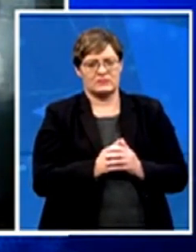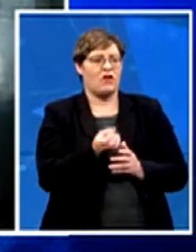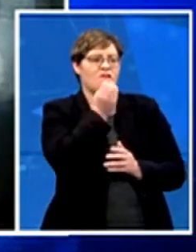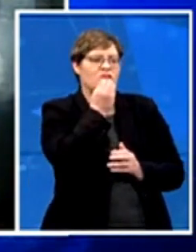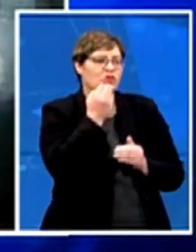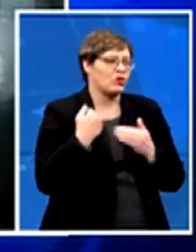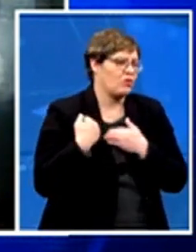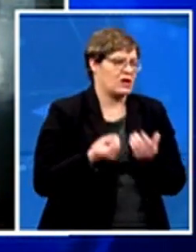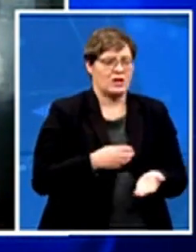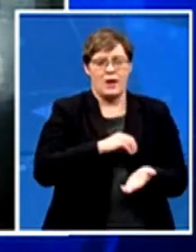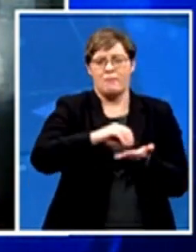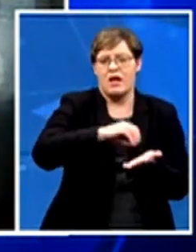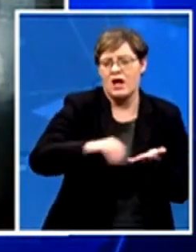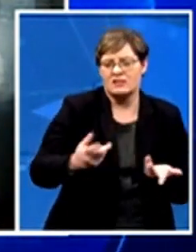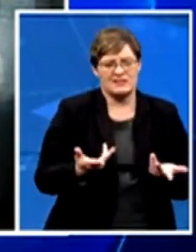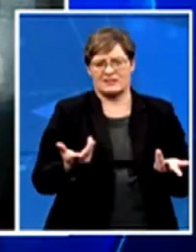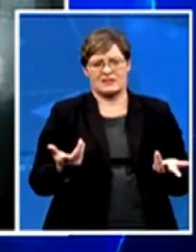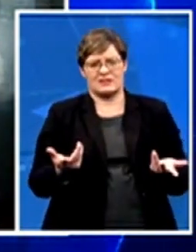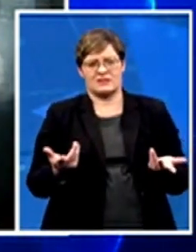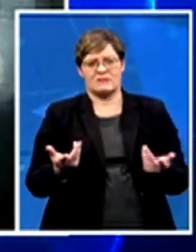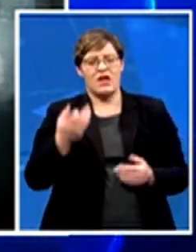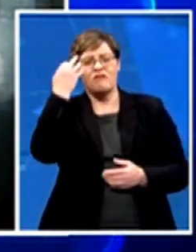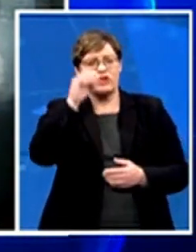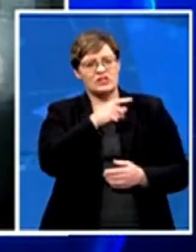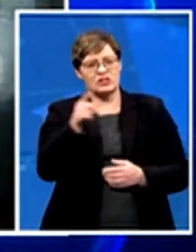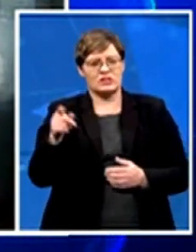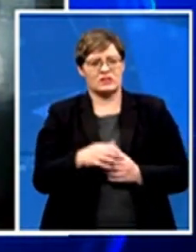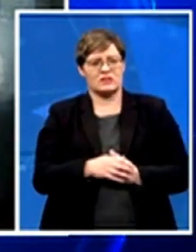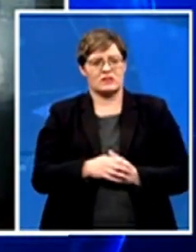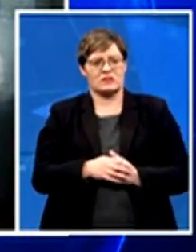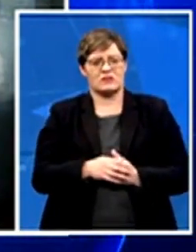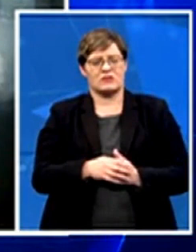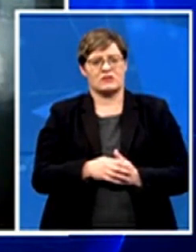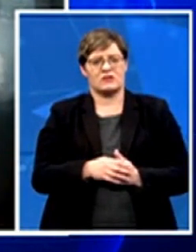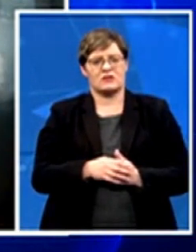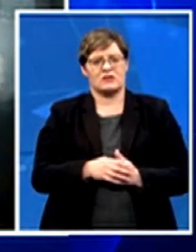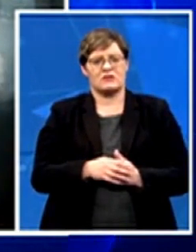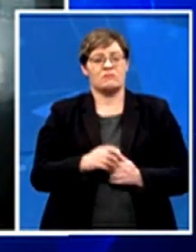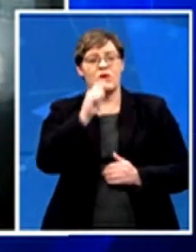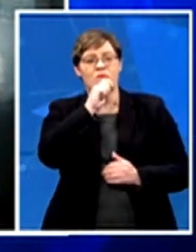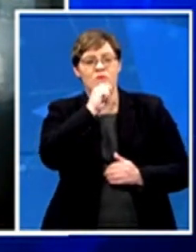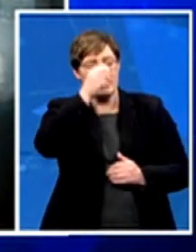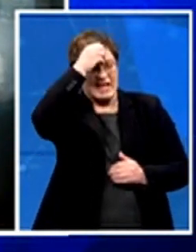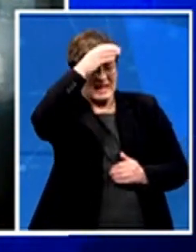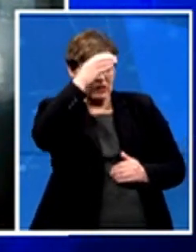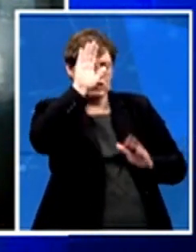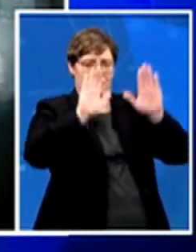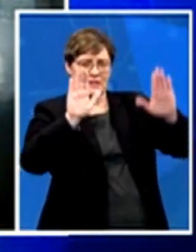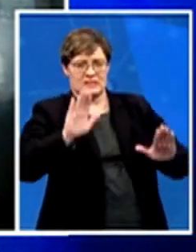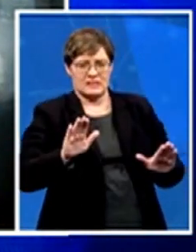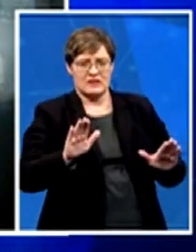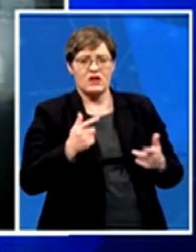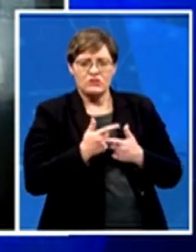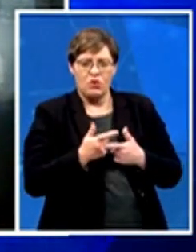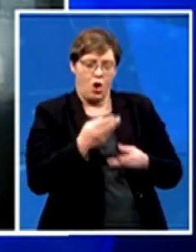the French government, they are quite open about the fact that they use their intelligence agencies to collect commercial information because they say it's